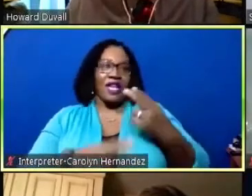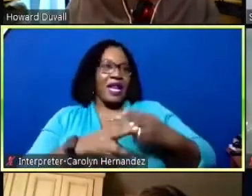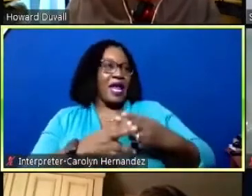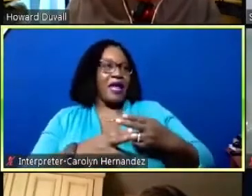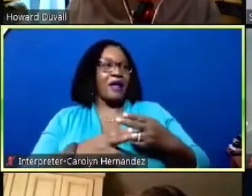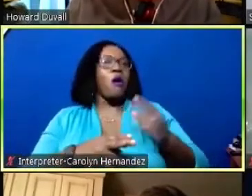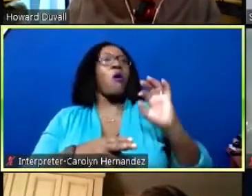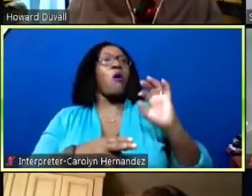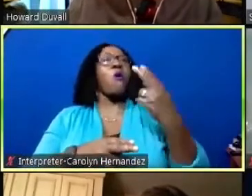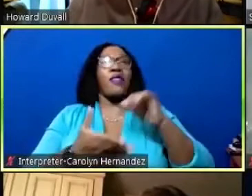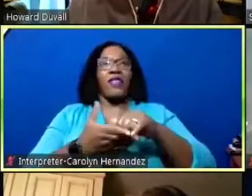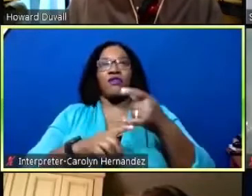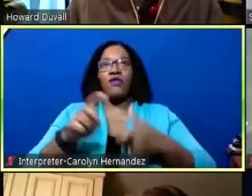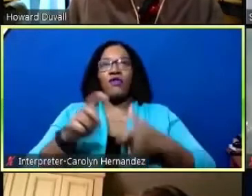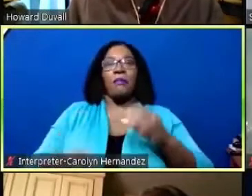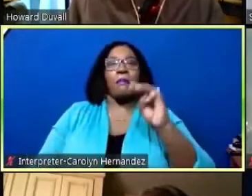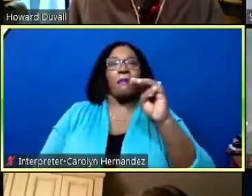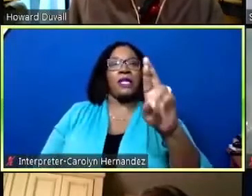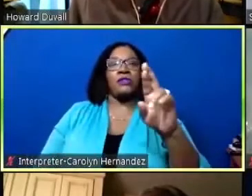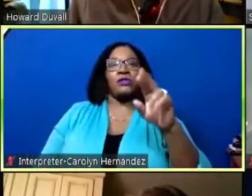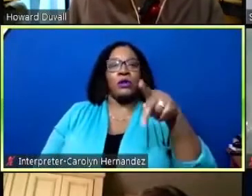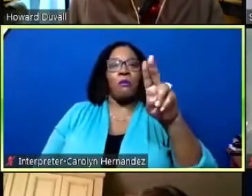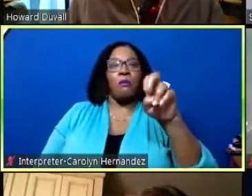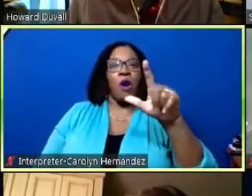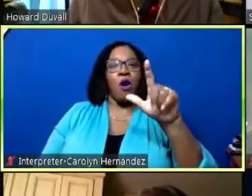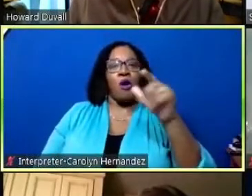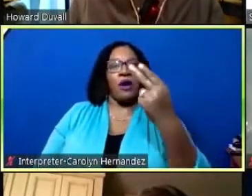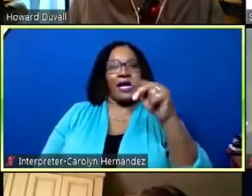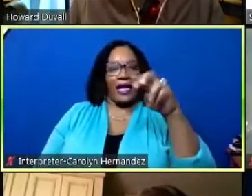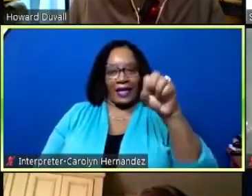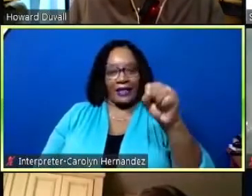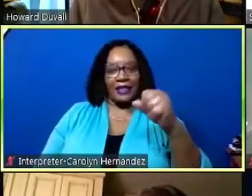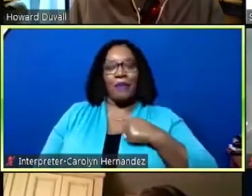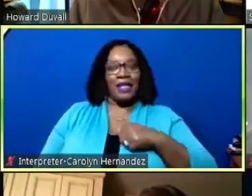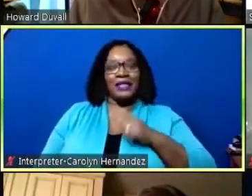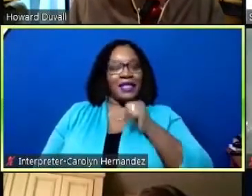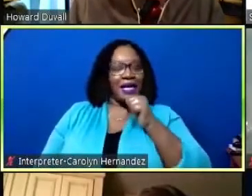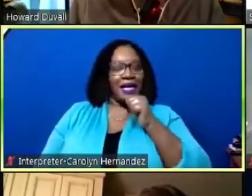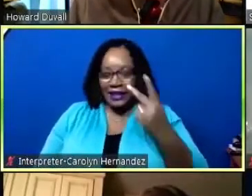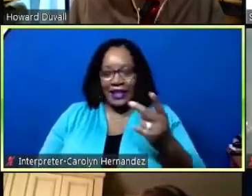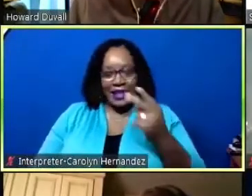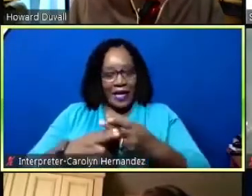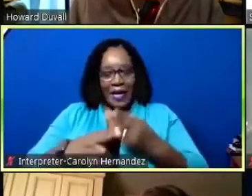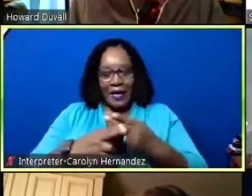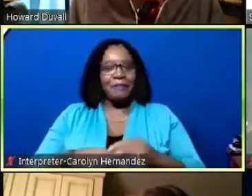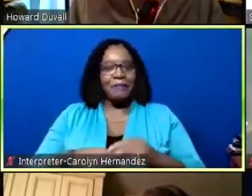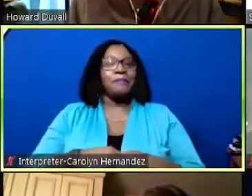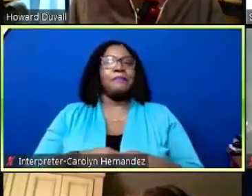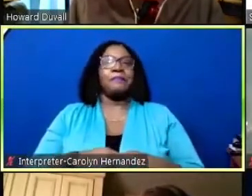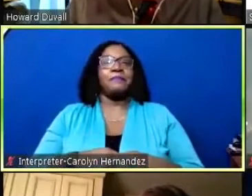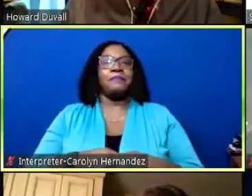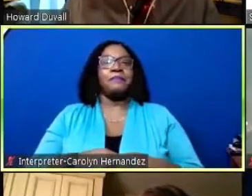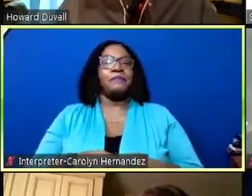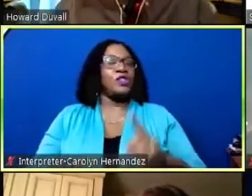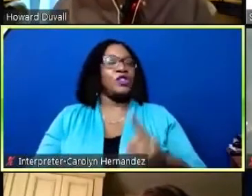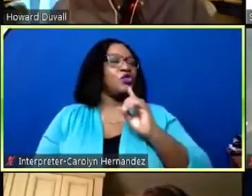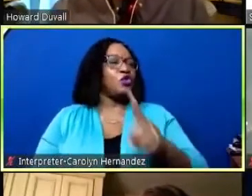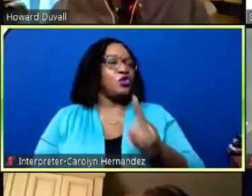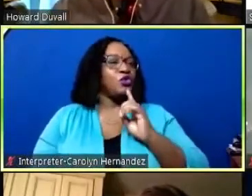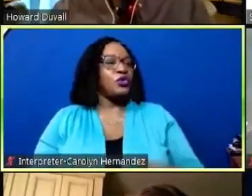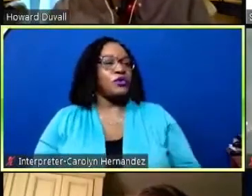on that again was from mr um paul haynes sir i apologize i didn't pick up on that sure sure